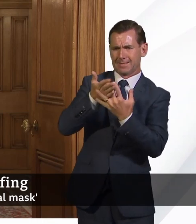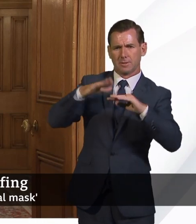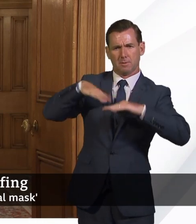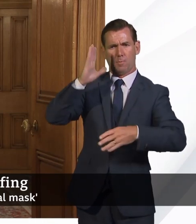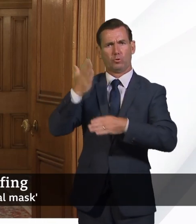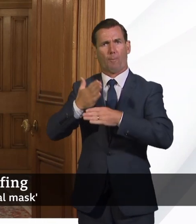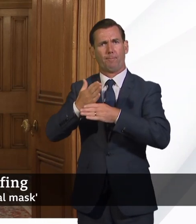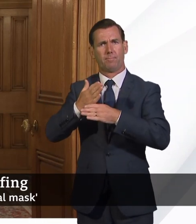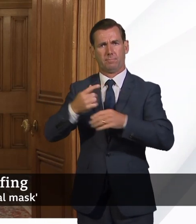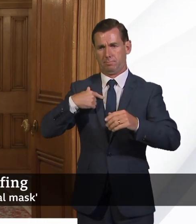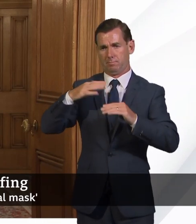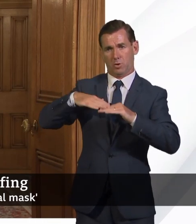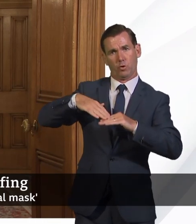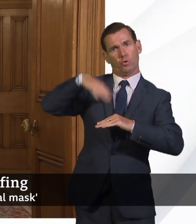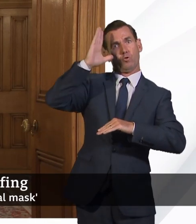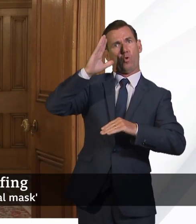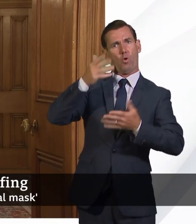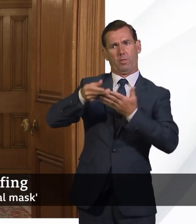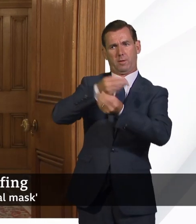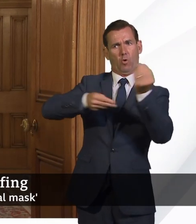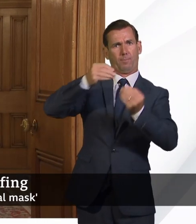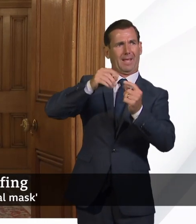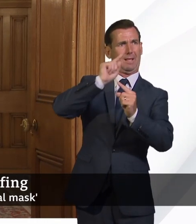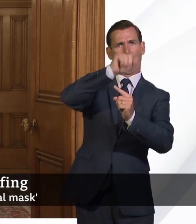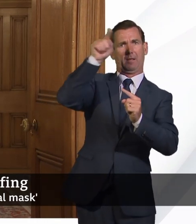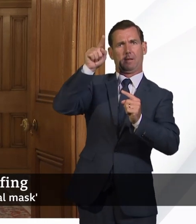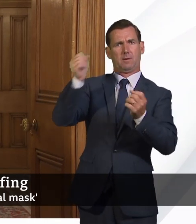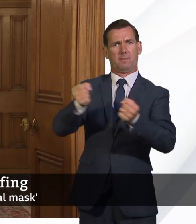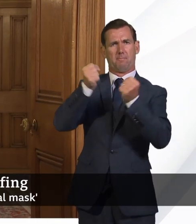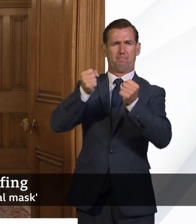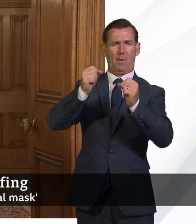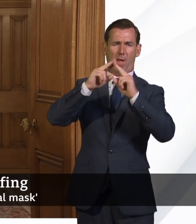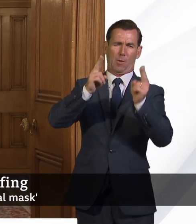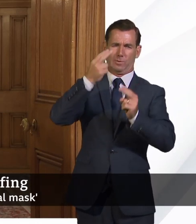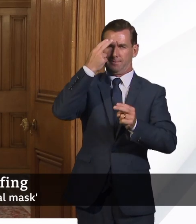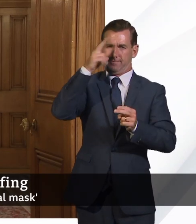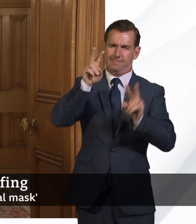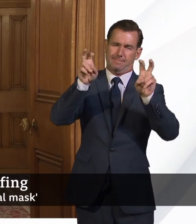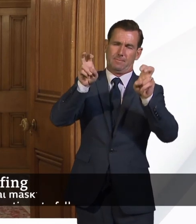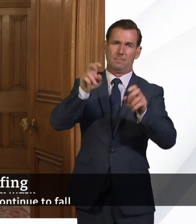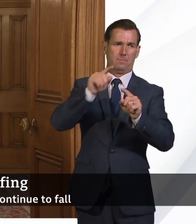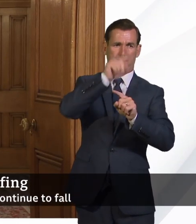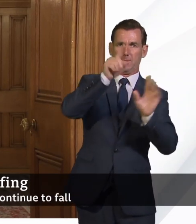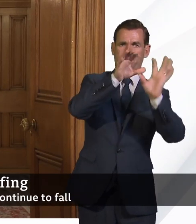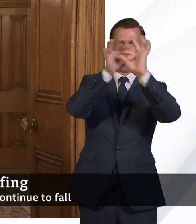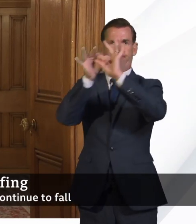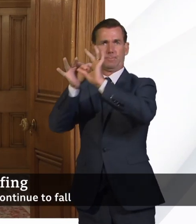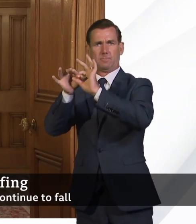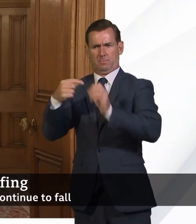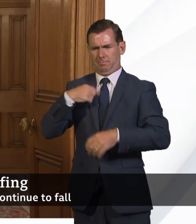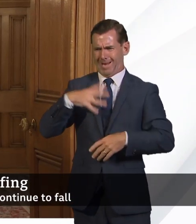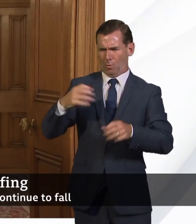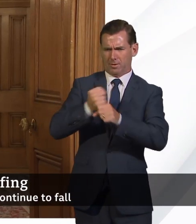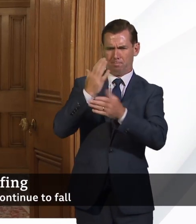regions. I'm a northern powerhouse minister. And part of my job is to make sure that the north where people work every bit as